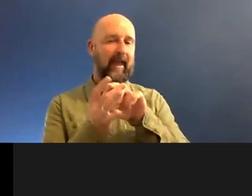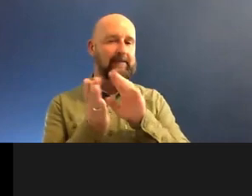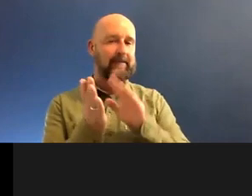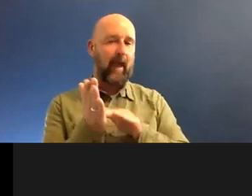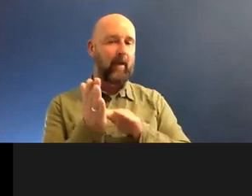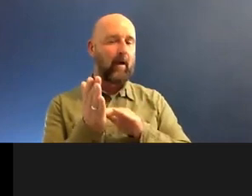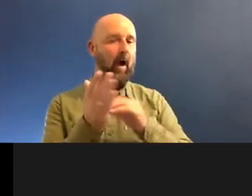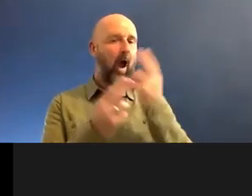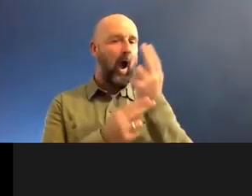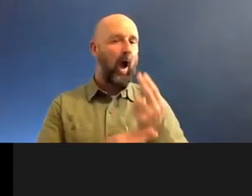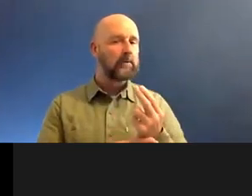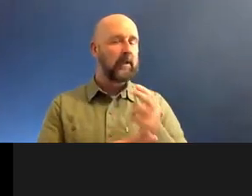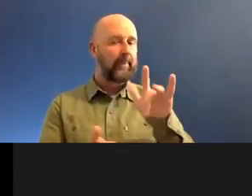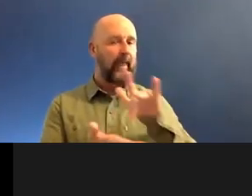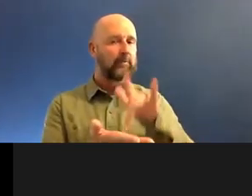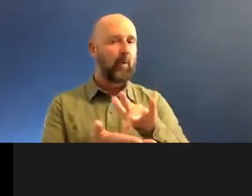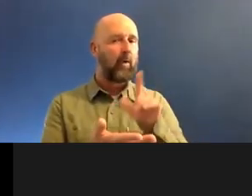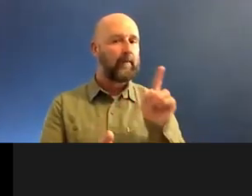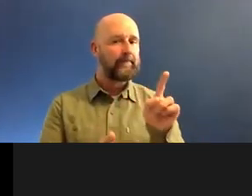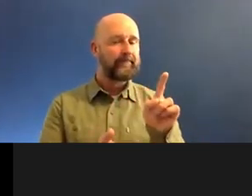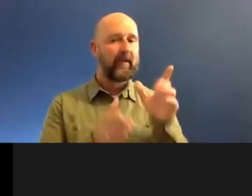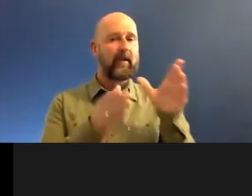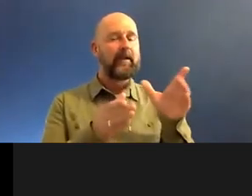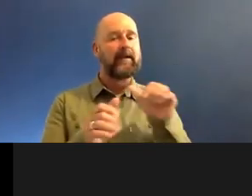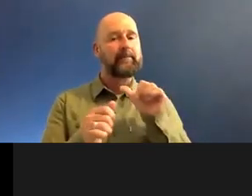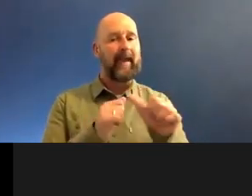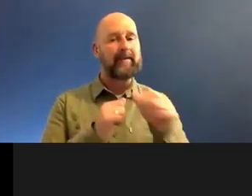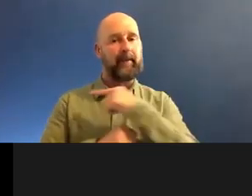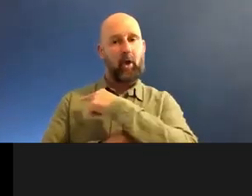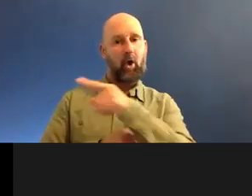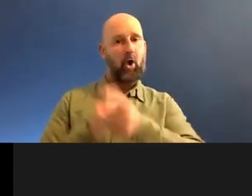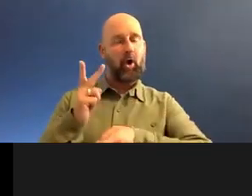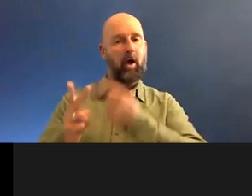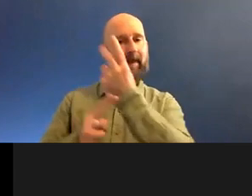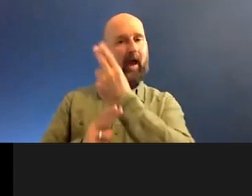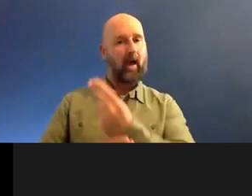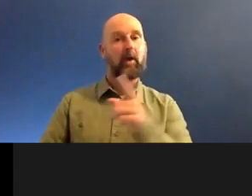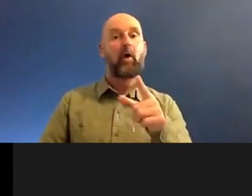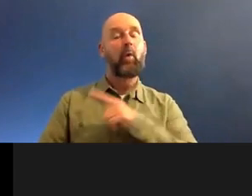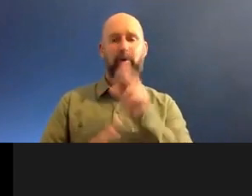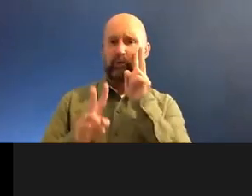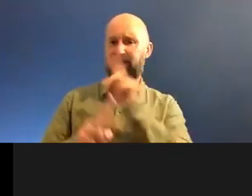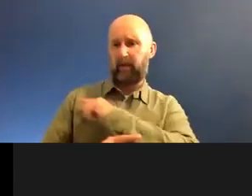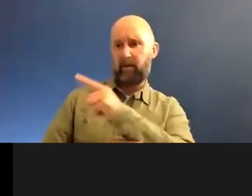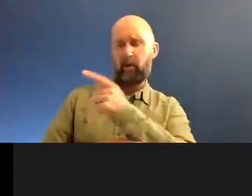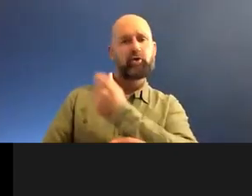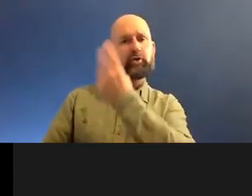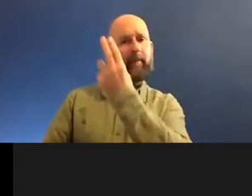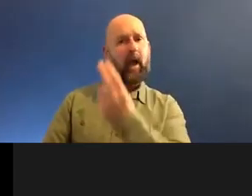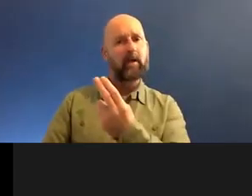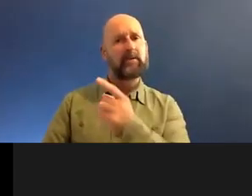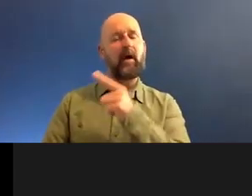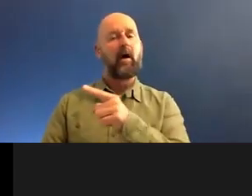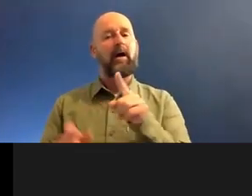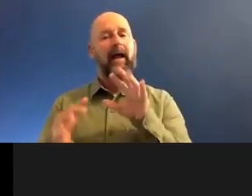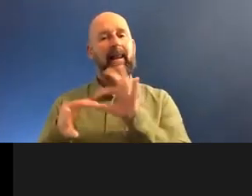where I think it's probably better than other art is that it's, because when you see some of some art, it's all about the ego.